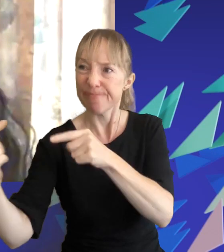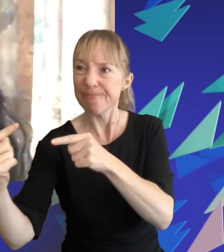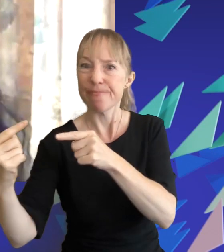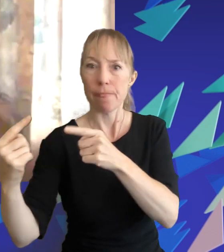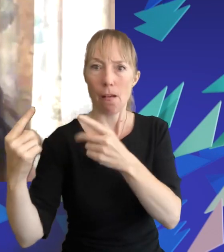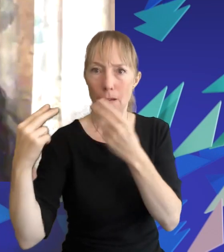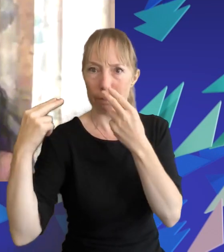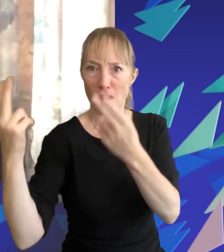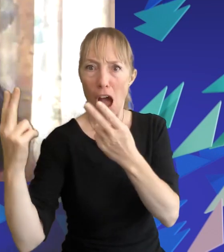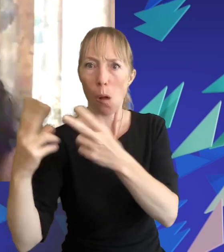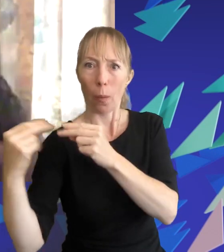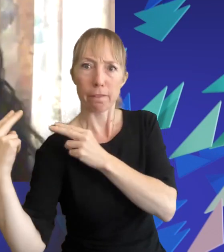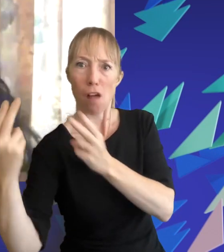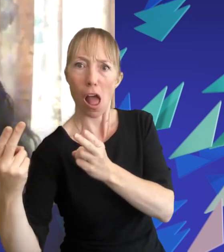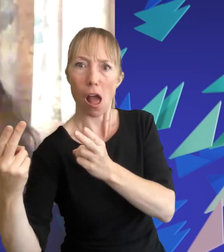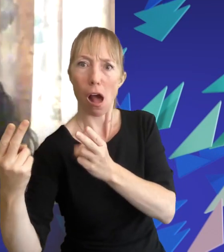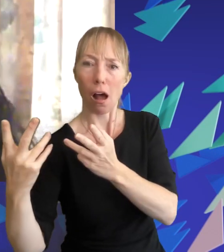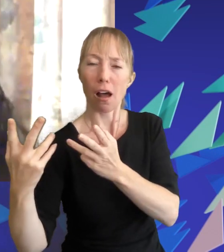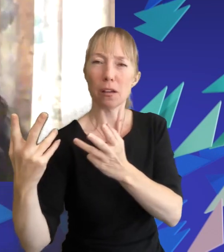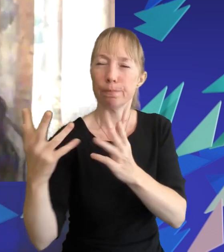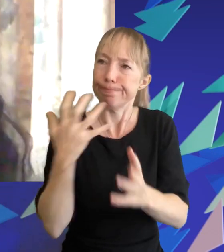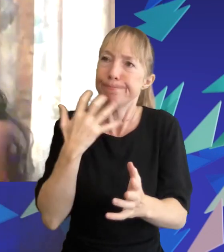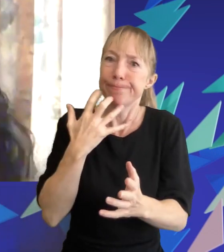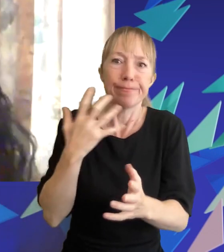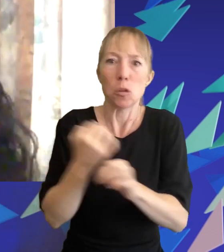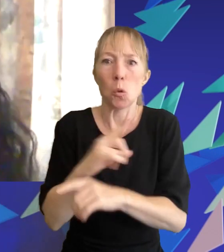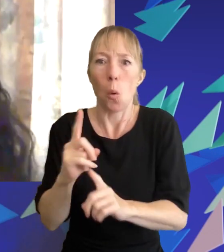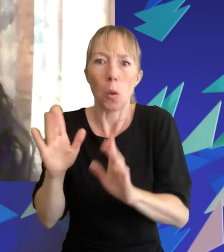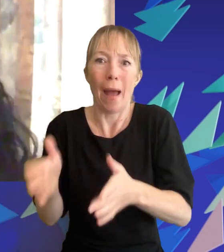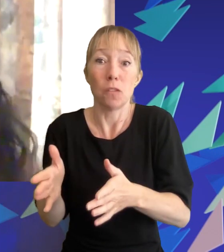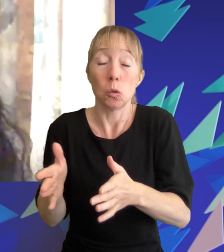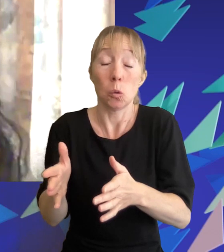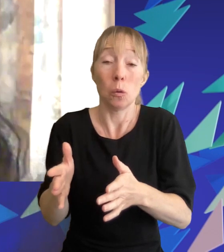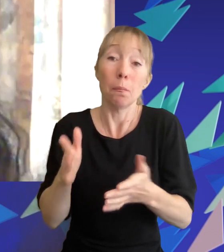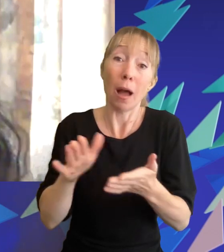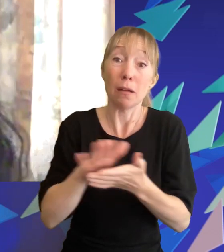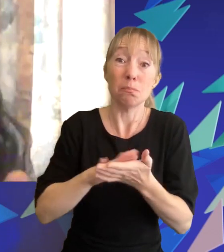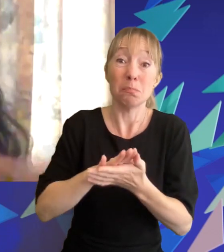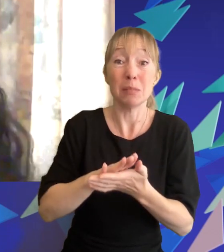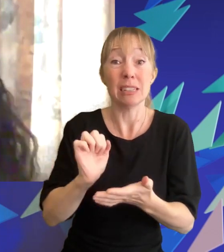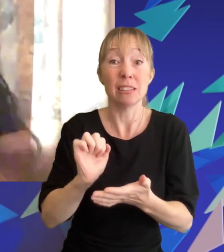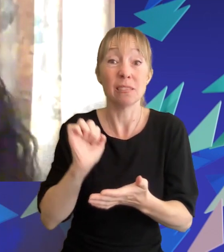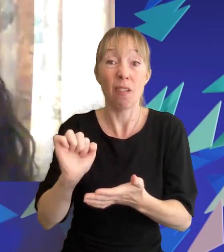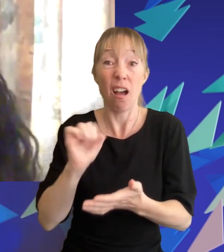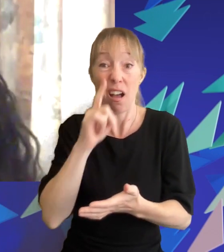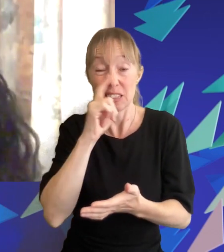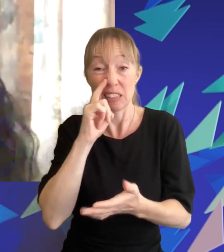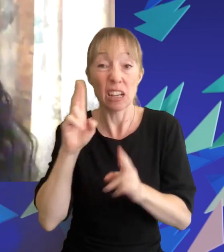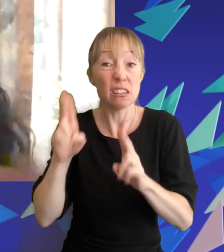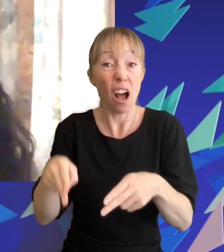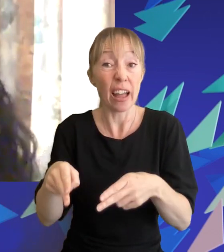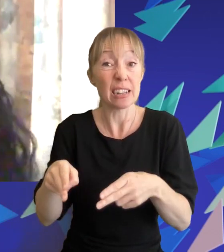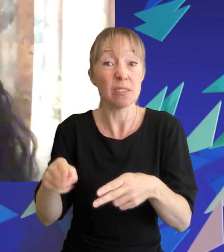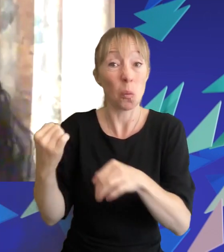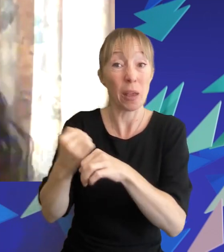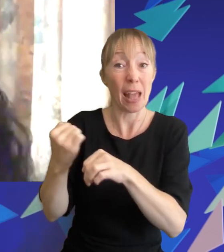you know the doing whatever you must despite the cost and it ended up costing a lot it ended up costing katniss this katniss sister and